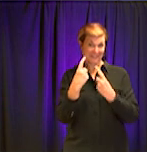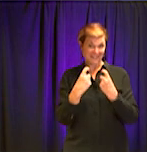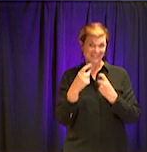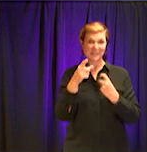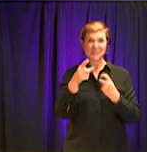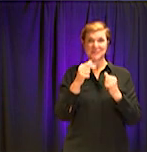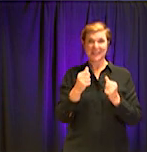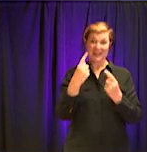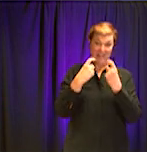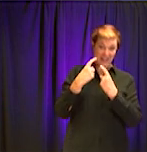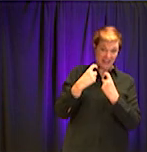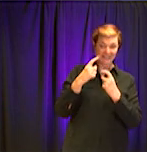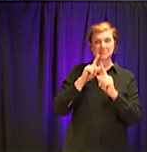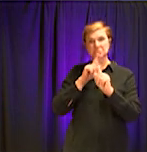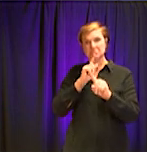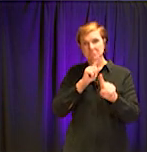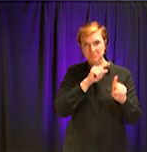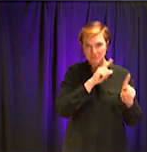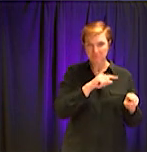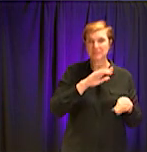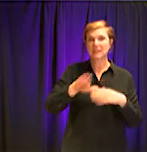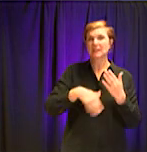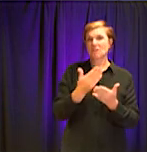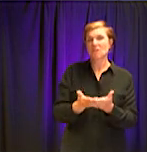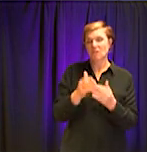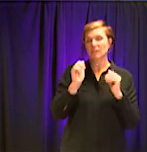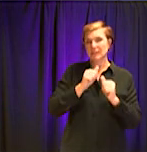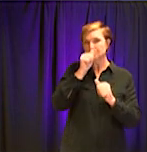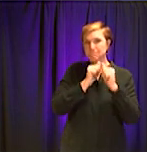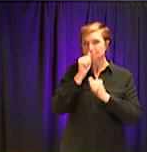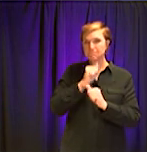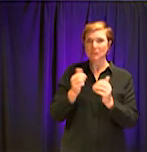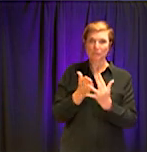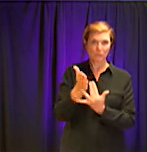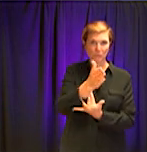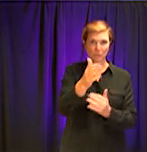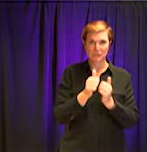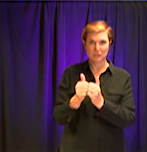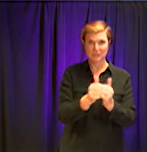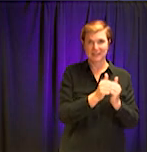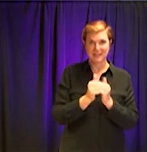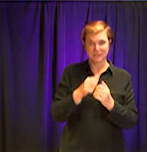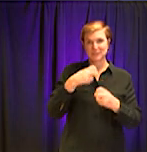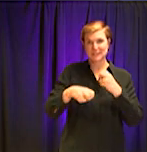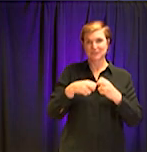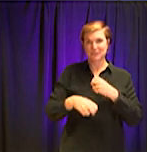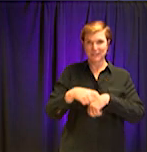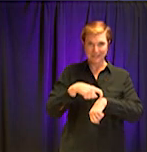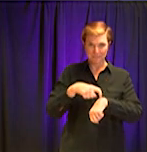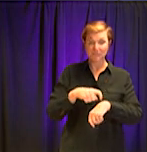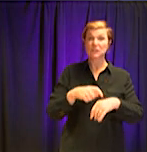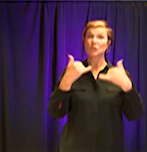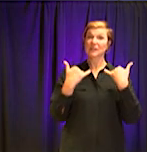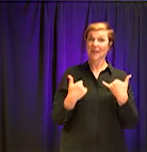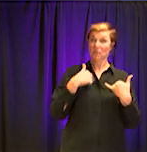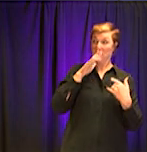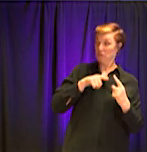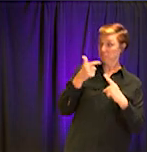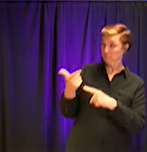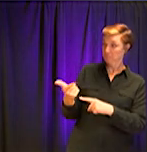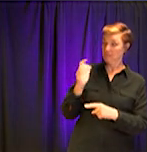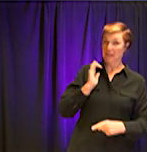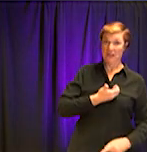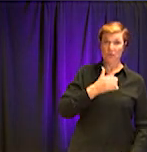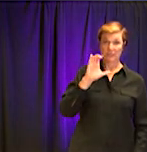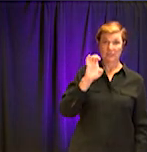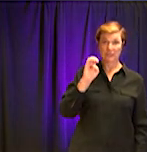as we all journey through this difficult time. without further ado, I'm going to ask our CEO, Michael Thurman, to